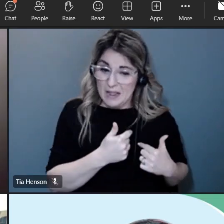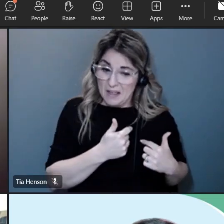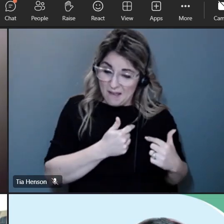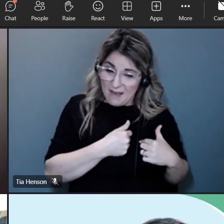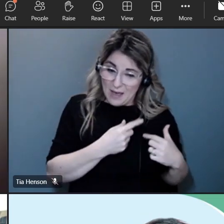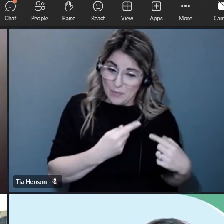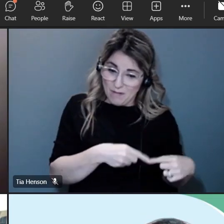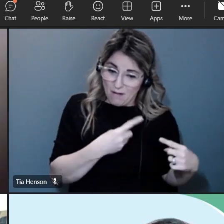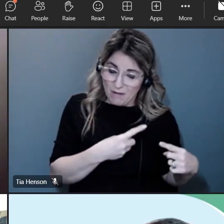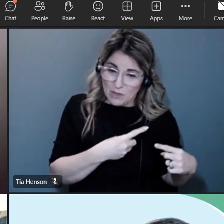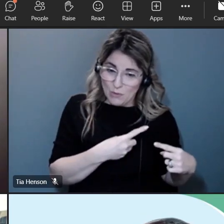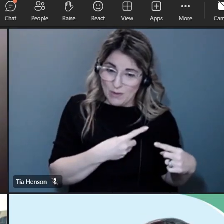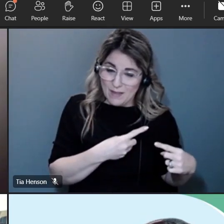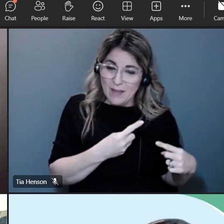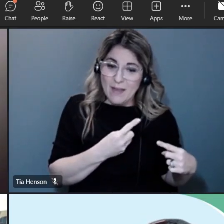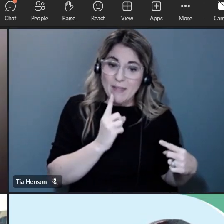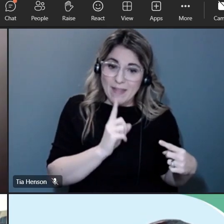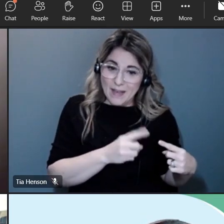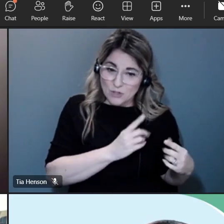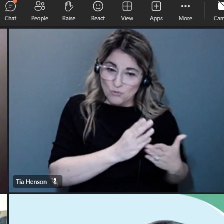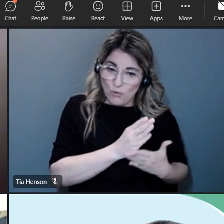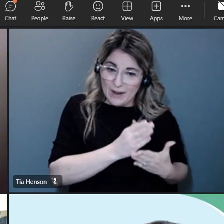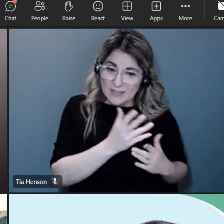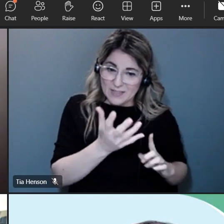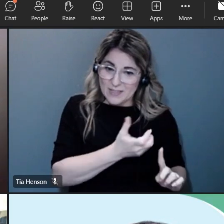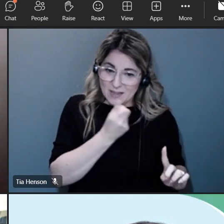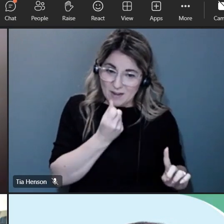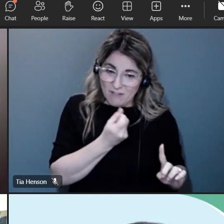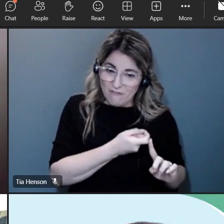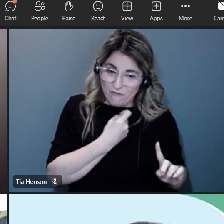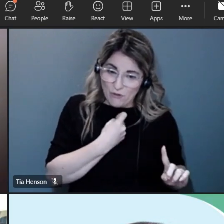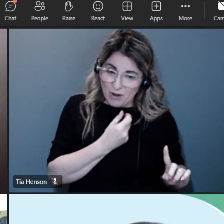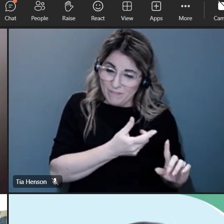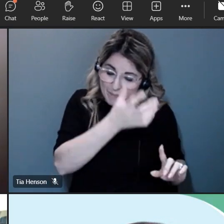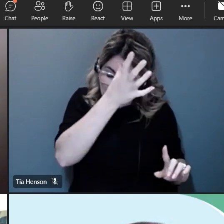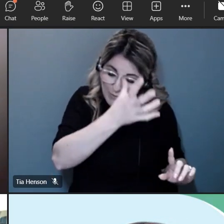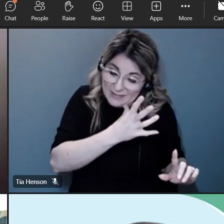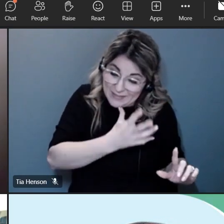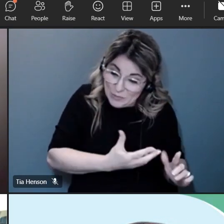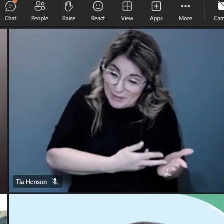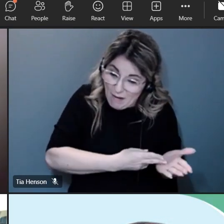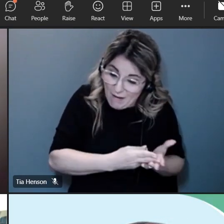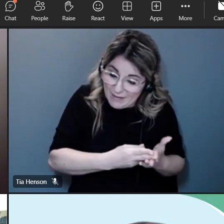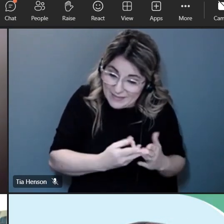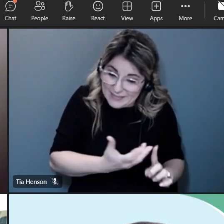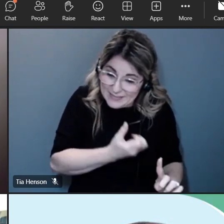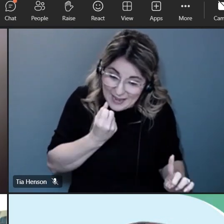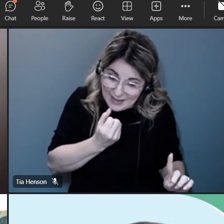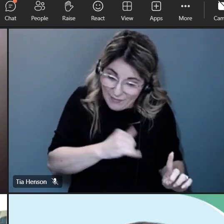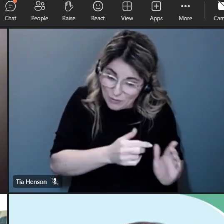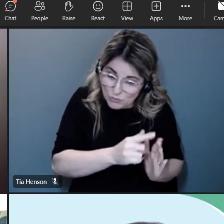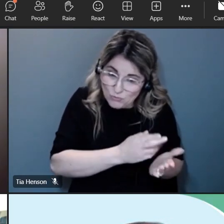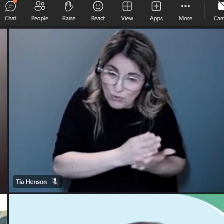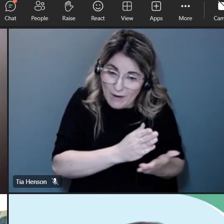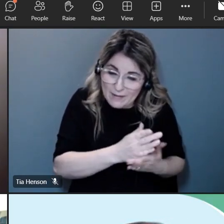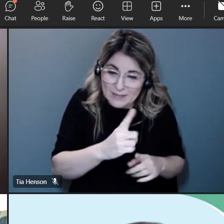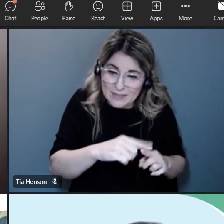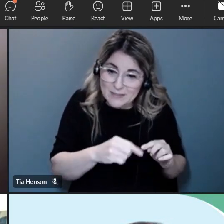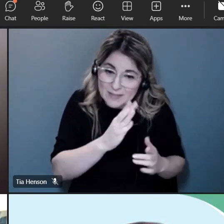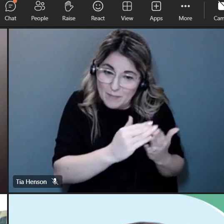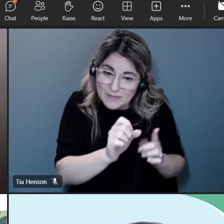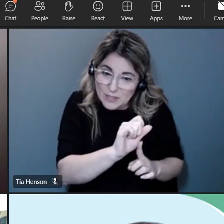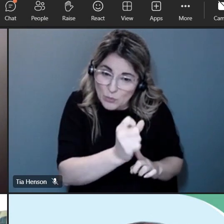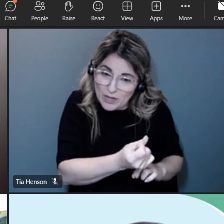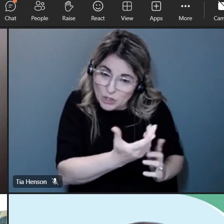bills are actually taking rights away from parents um in some cases so um we are also seeing as